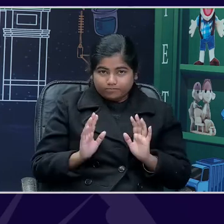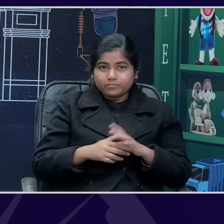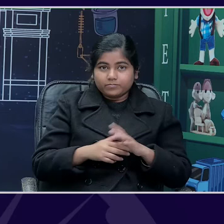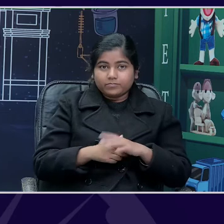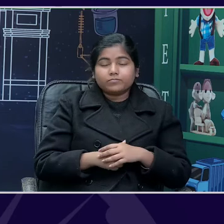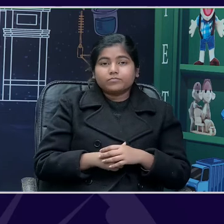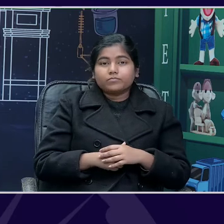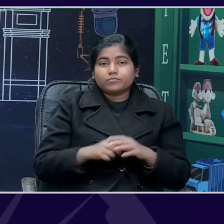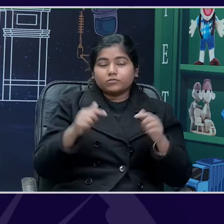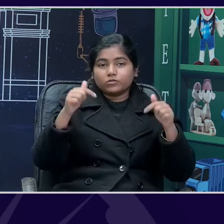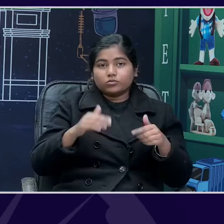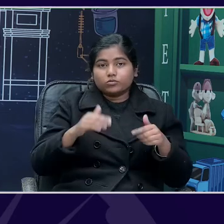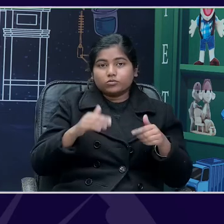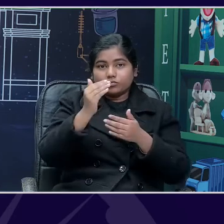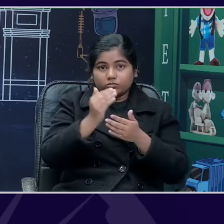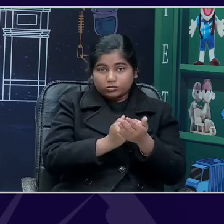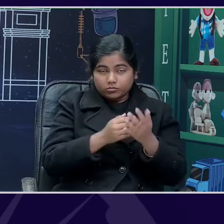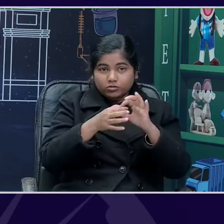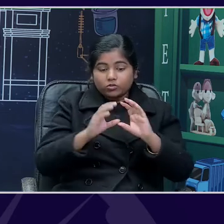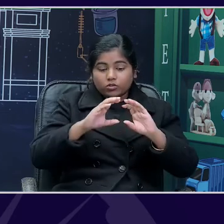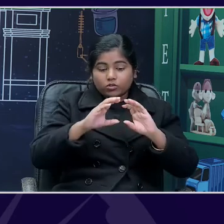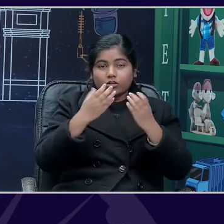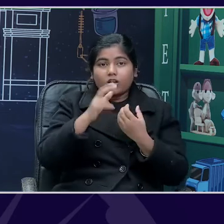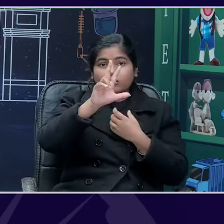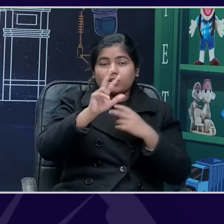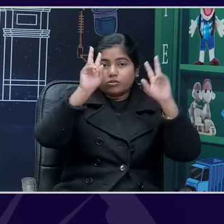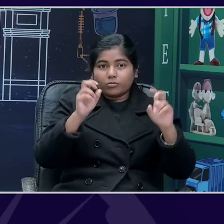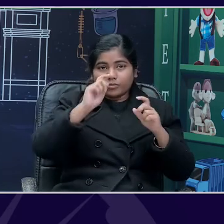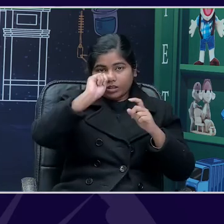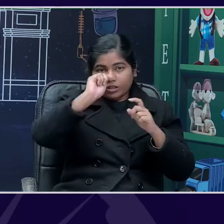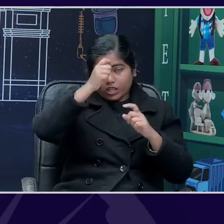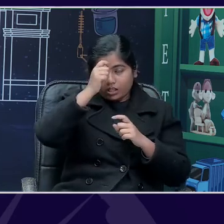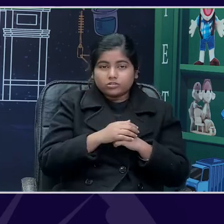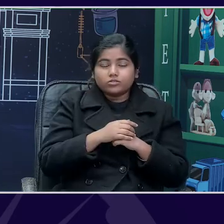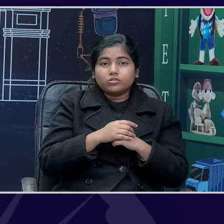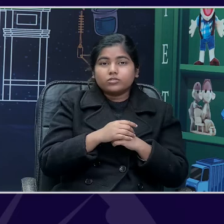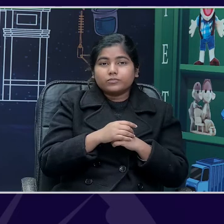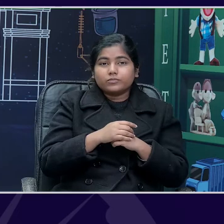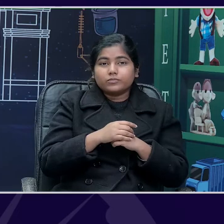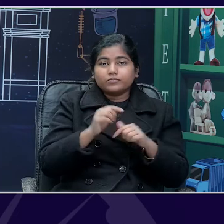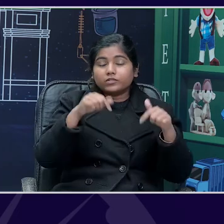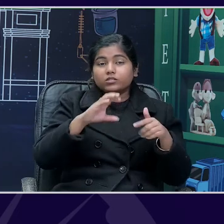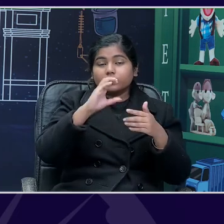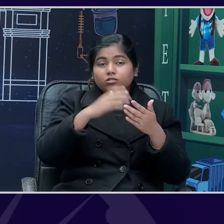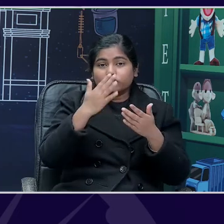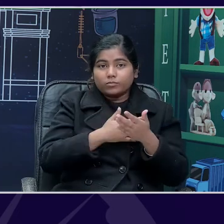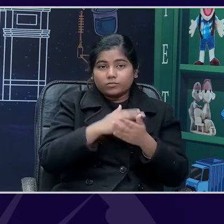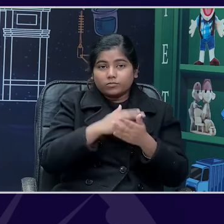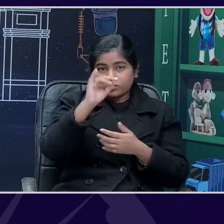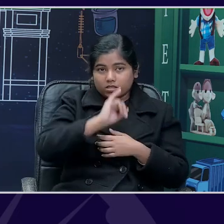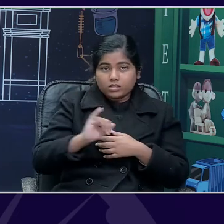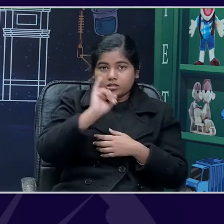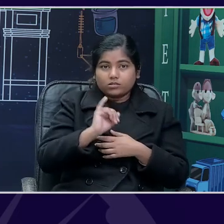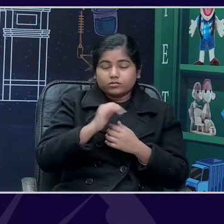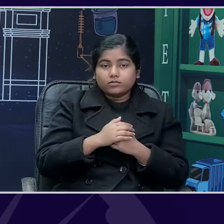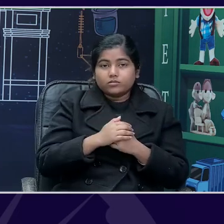So, this session is for class 8 students and the subject is English and the today's chapter is chapter 6.